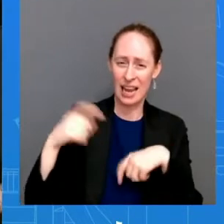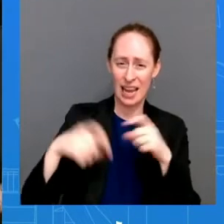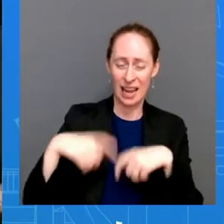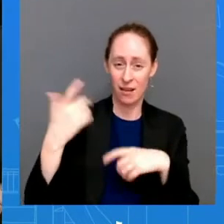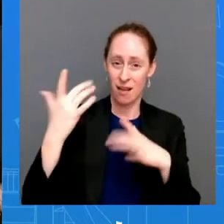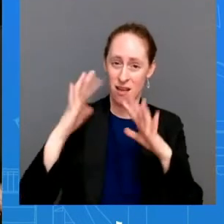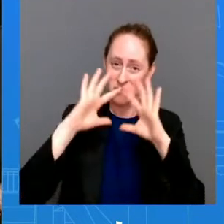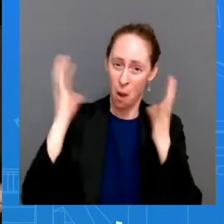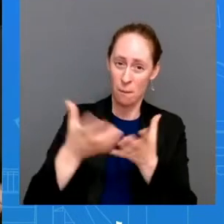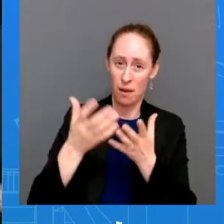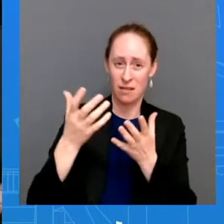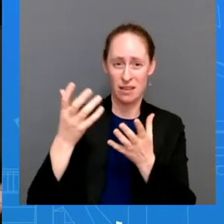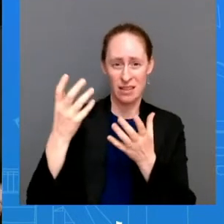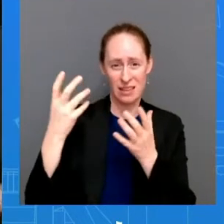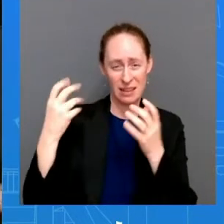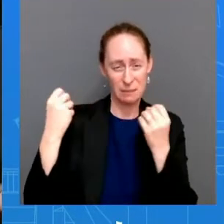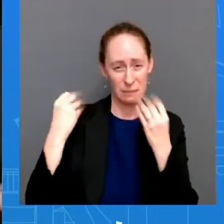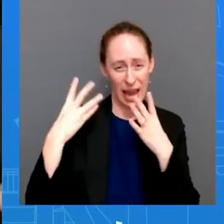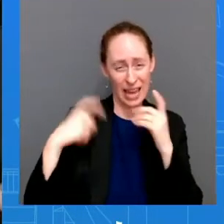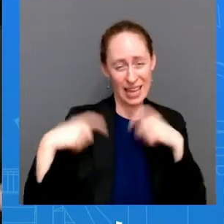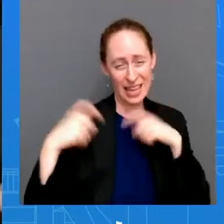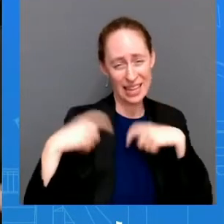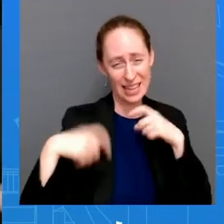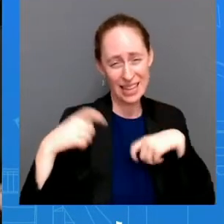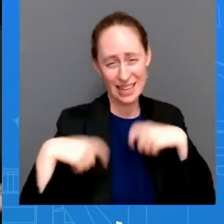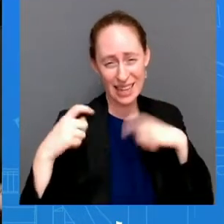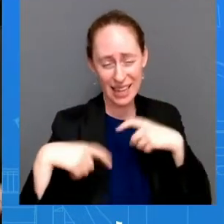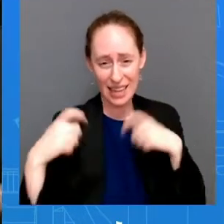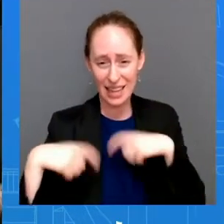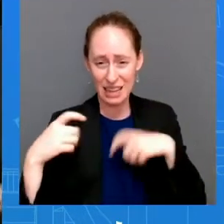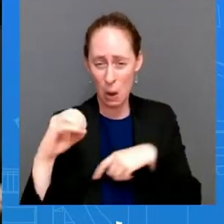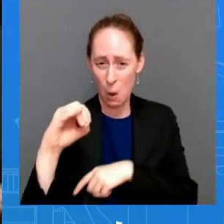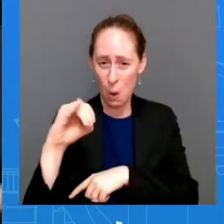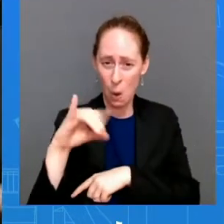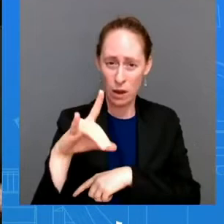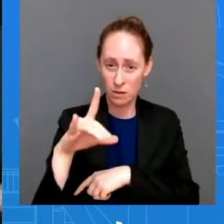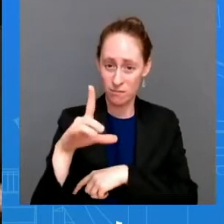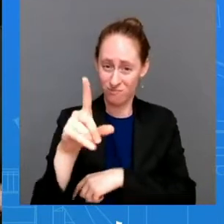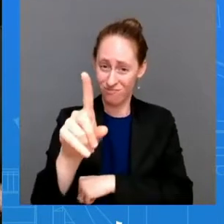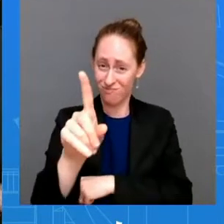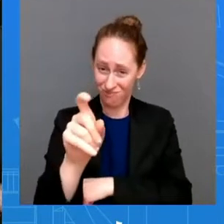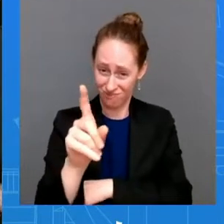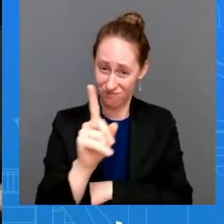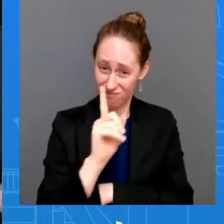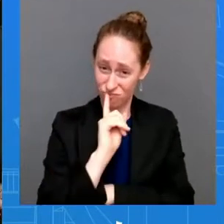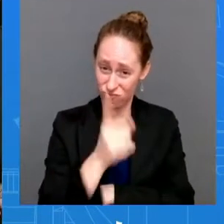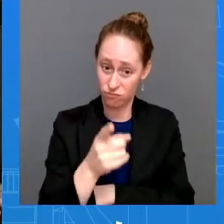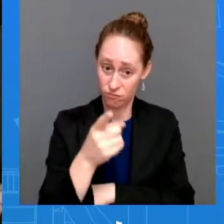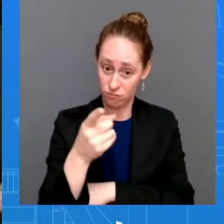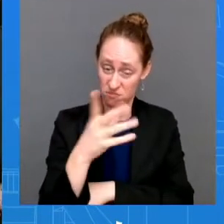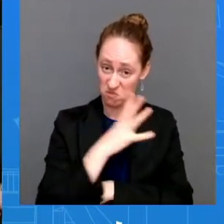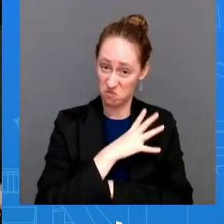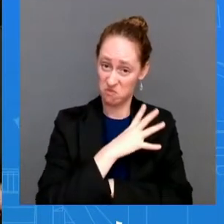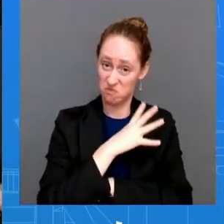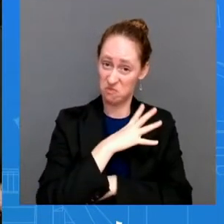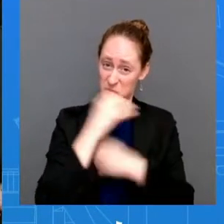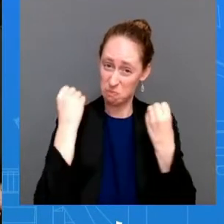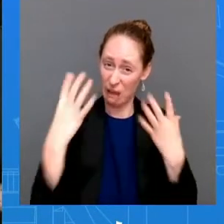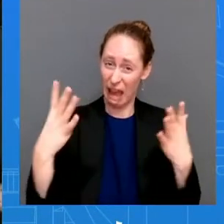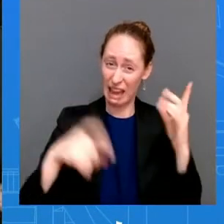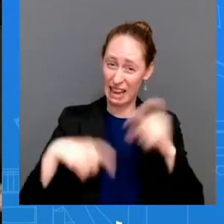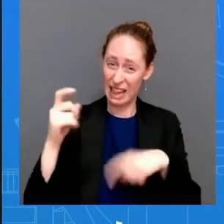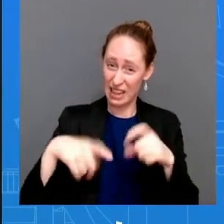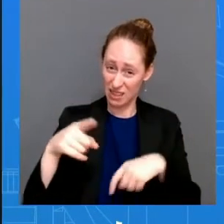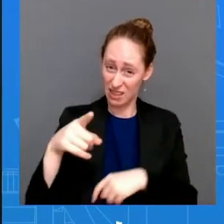times as much you know is the white house happy with that amount and again does biden feel like he got what he wanted out of the visit to saudi